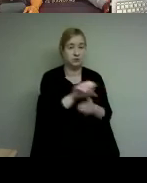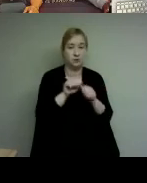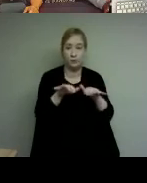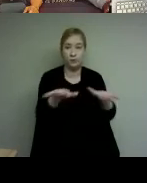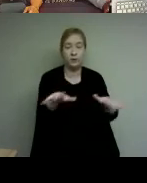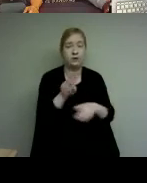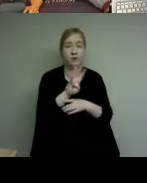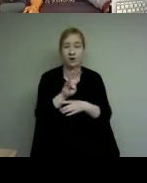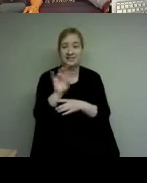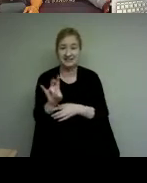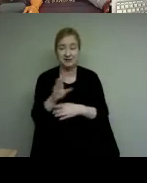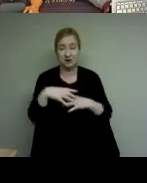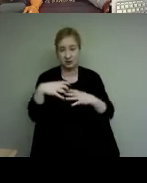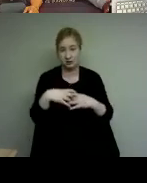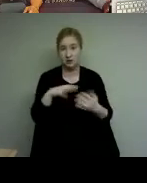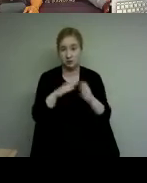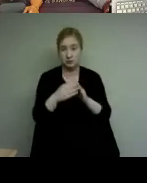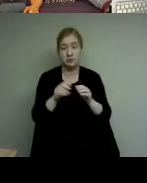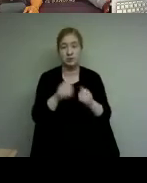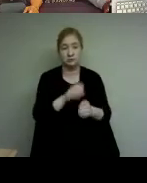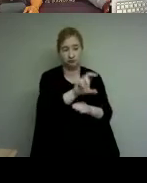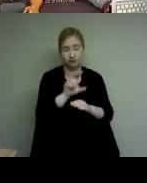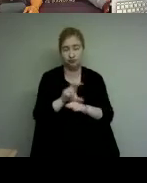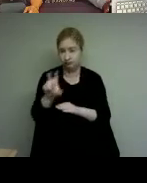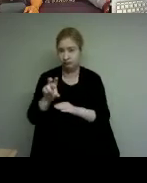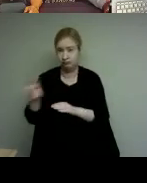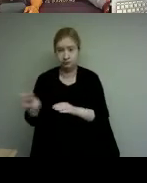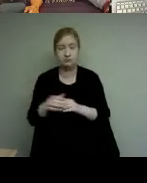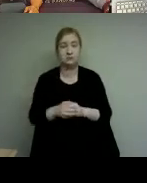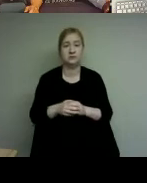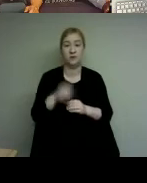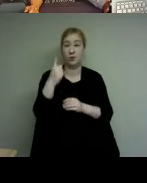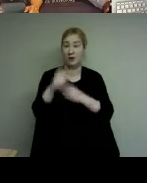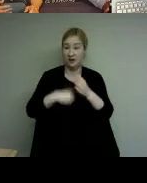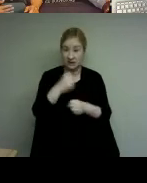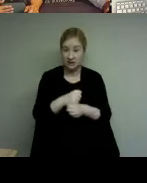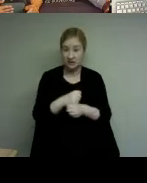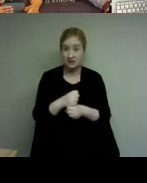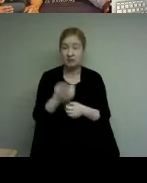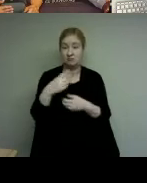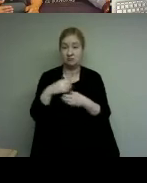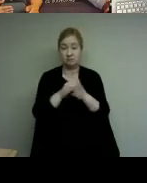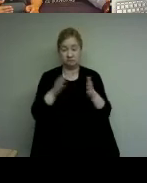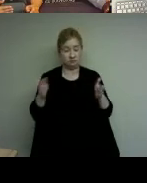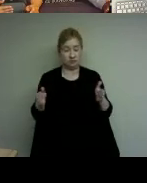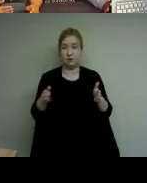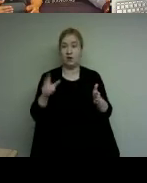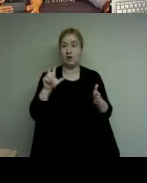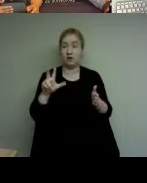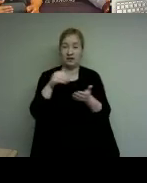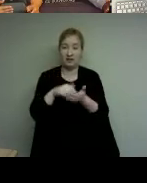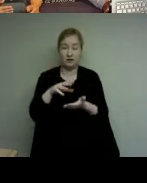over a one-year period nearly 3 000 students living in remote indigenous communities participated